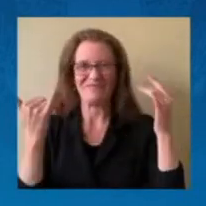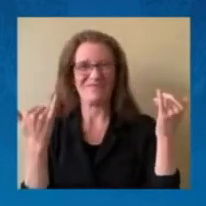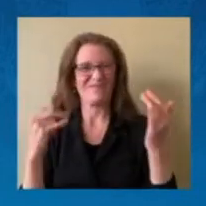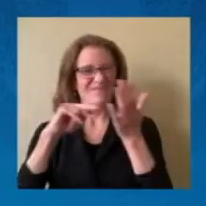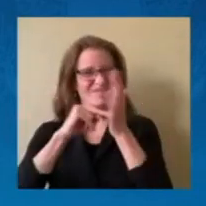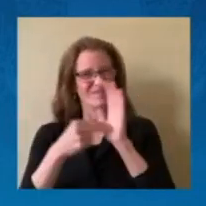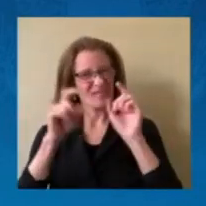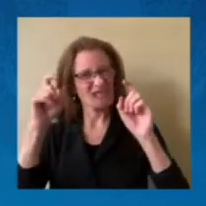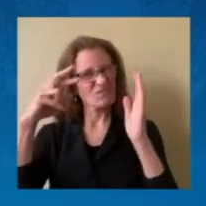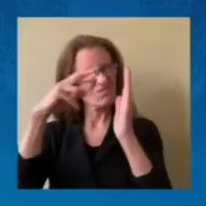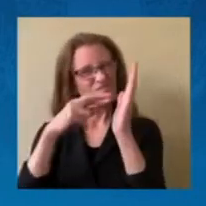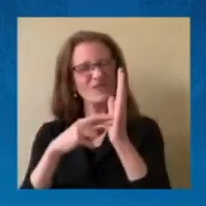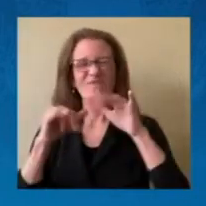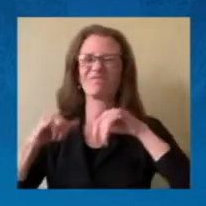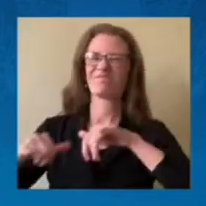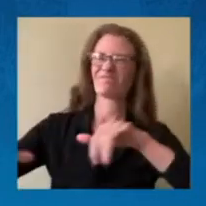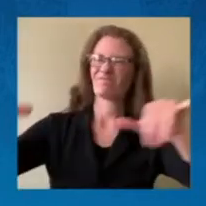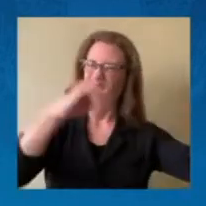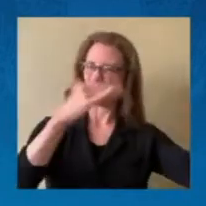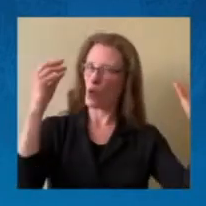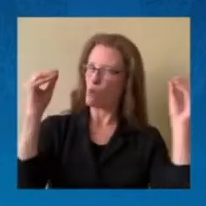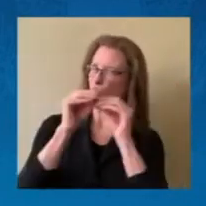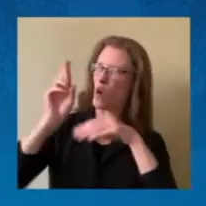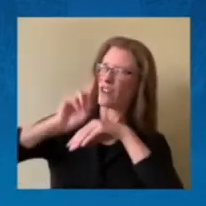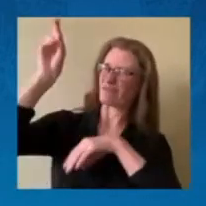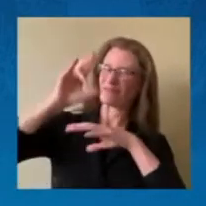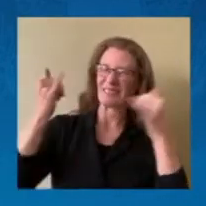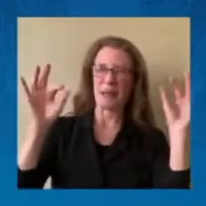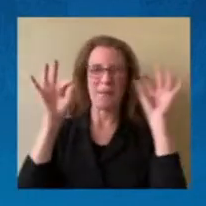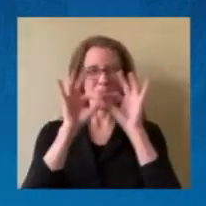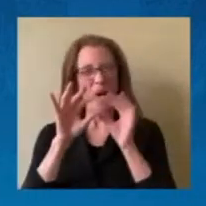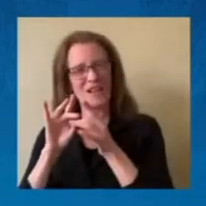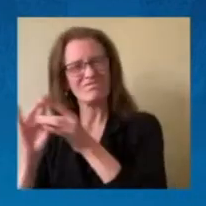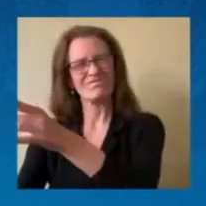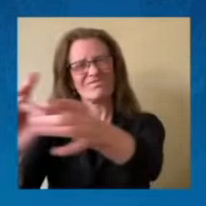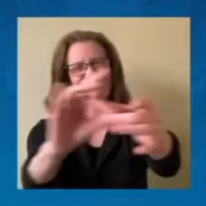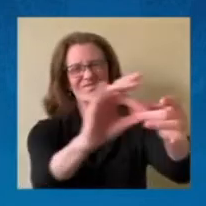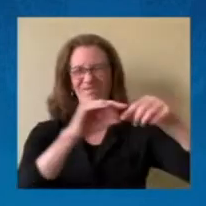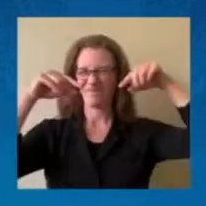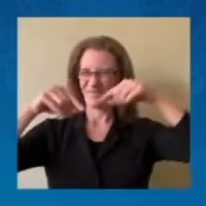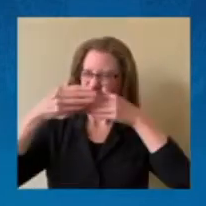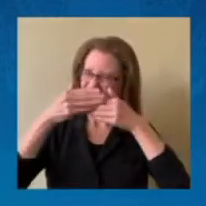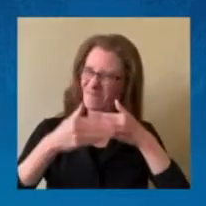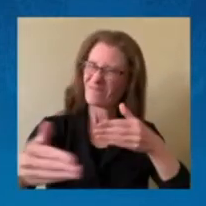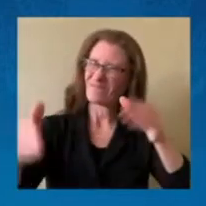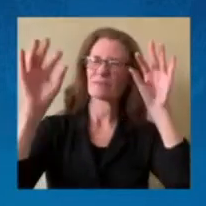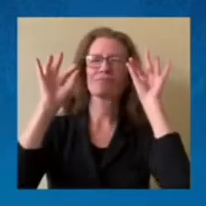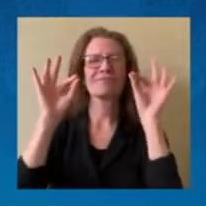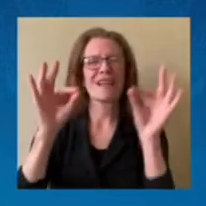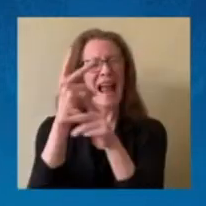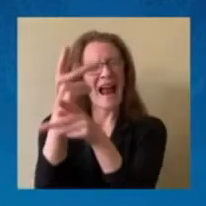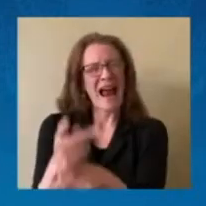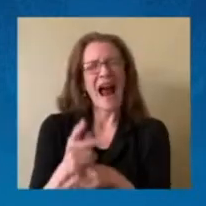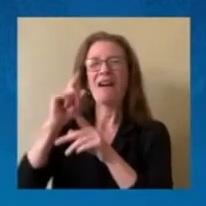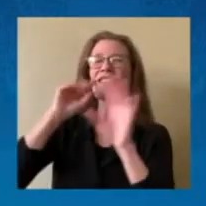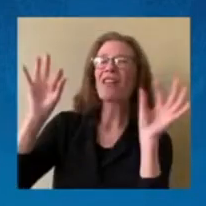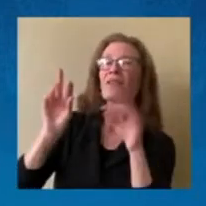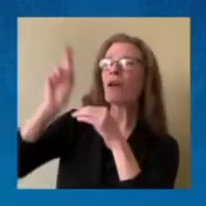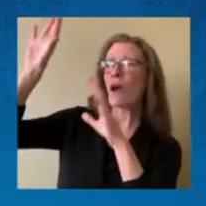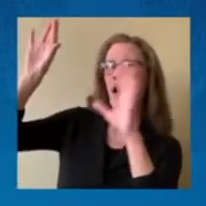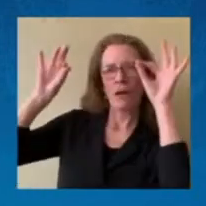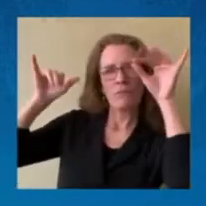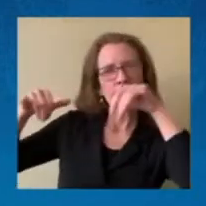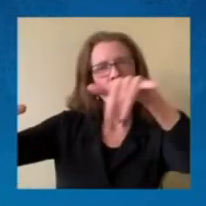coordinating role that you mentioned that's so important, and we're looking forward to carrying our network. Thank you. And can't